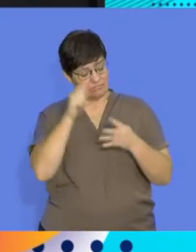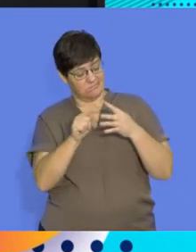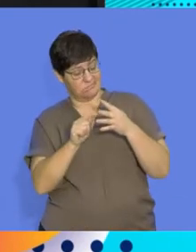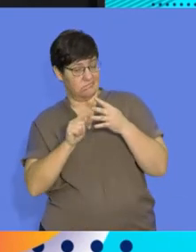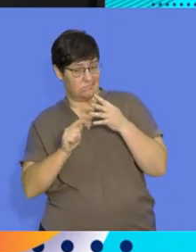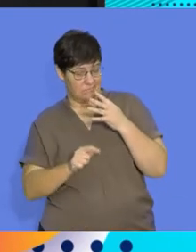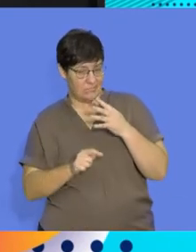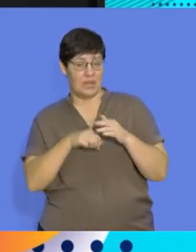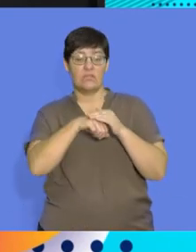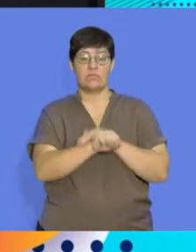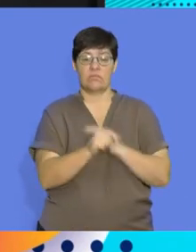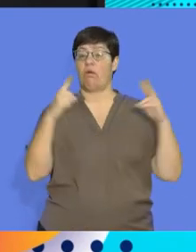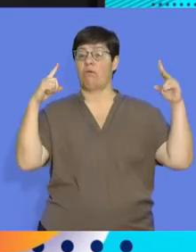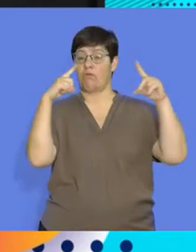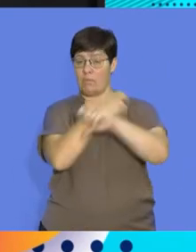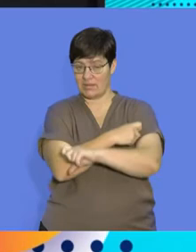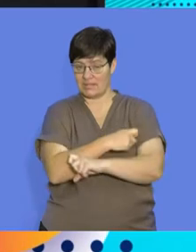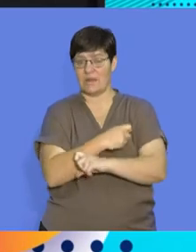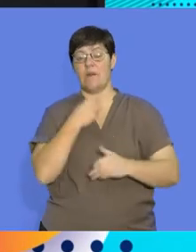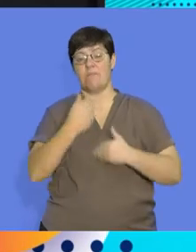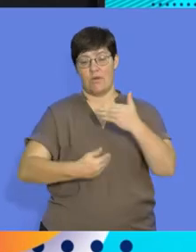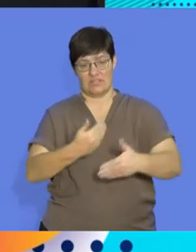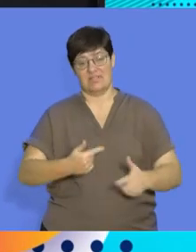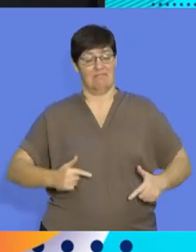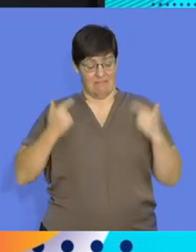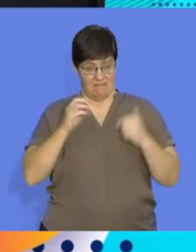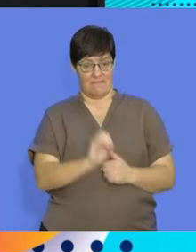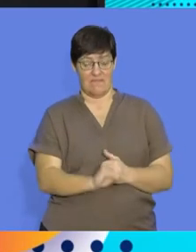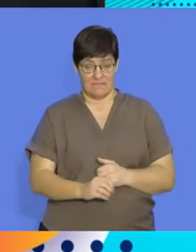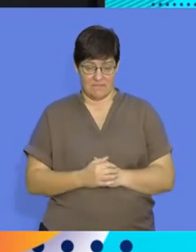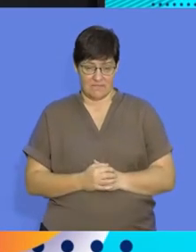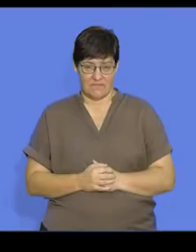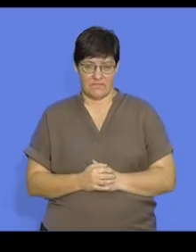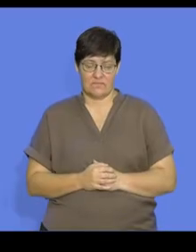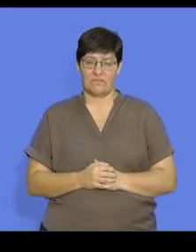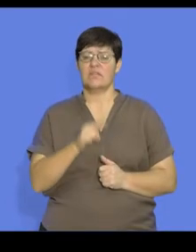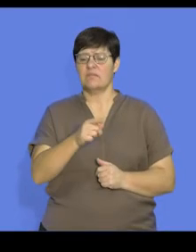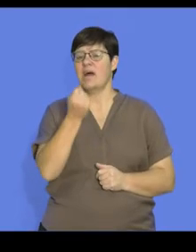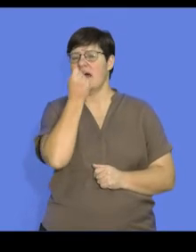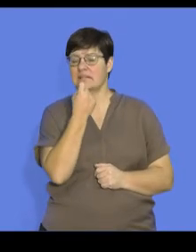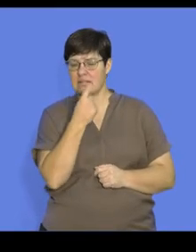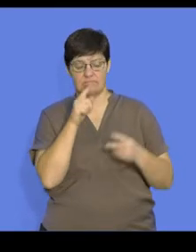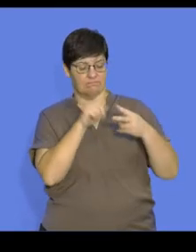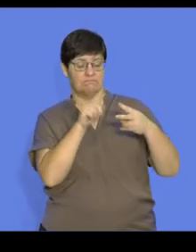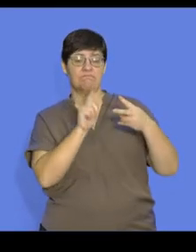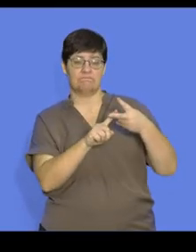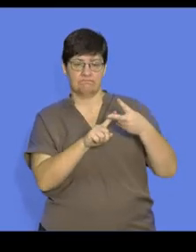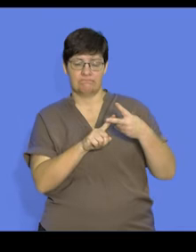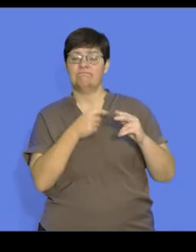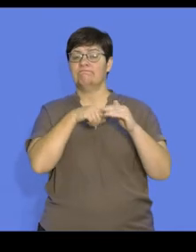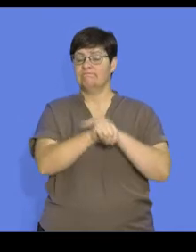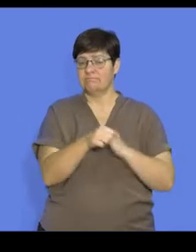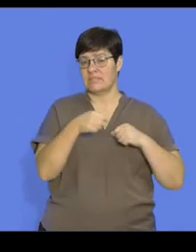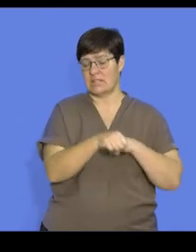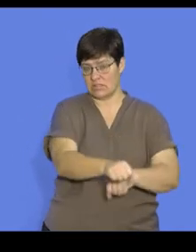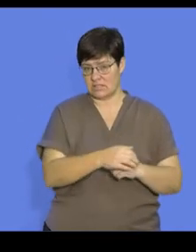fact that reproduction is a complex living process. It's important that we understand that there are two types of reproductive